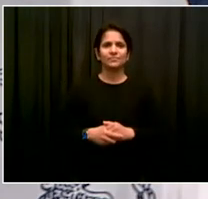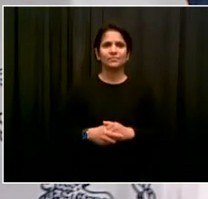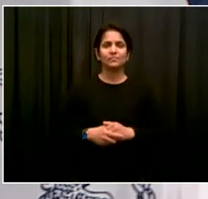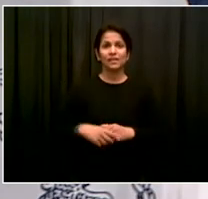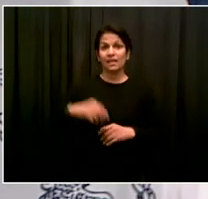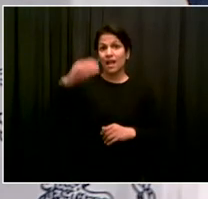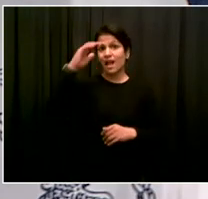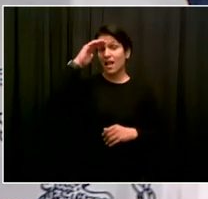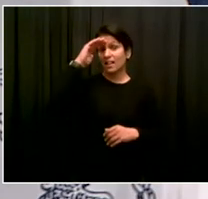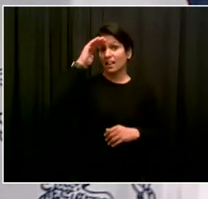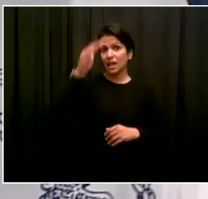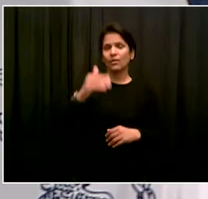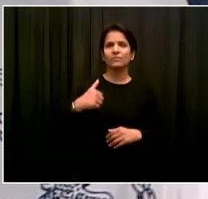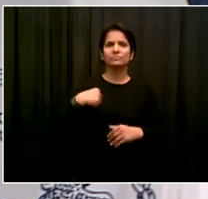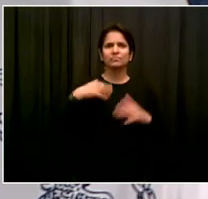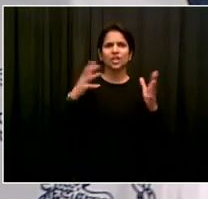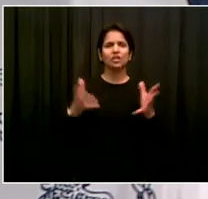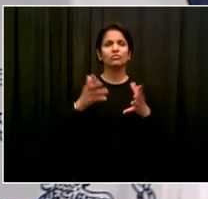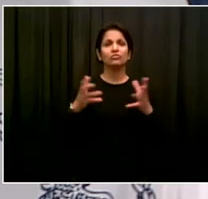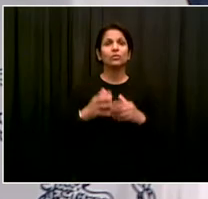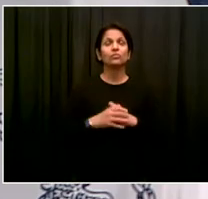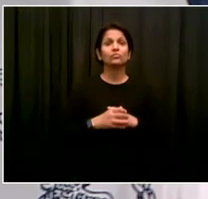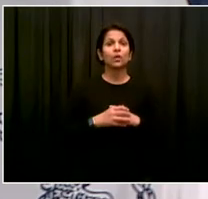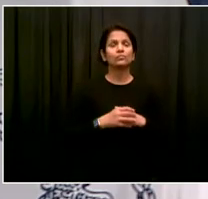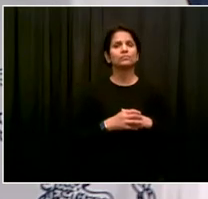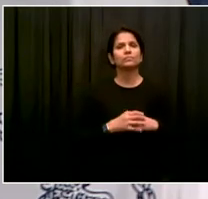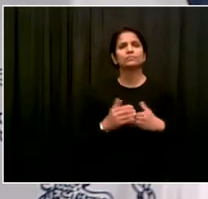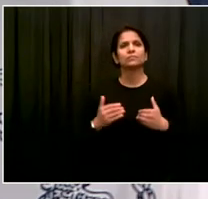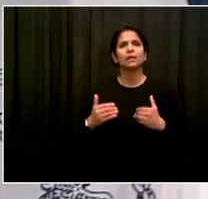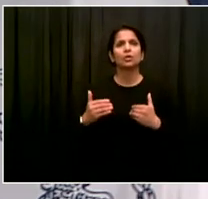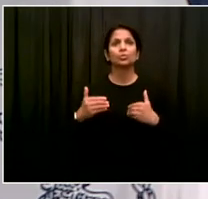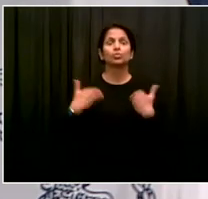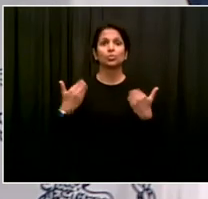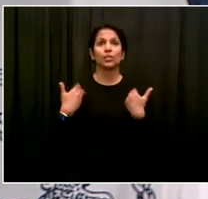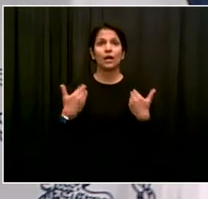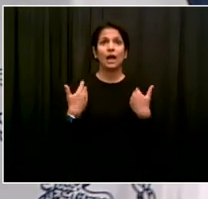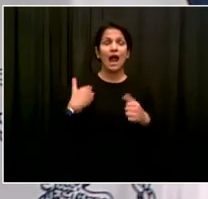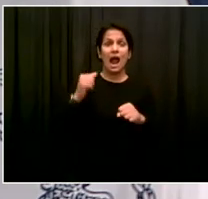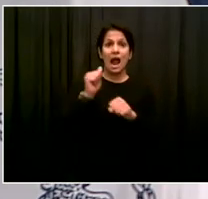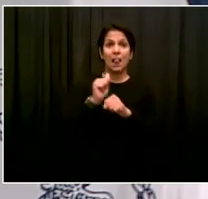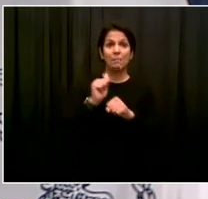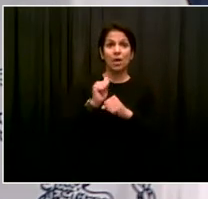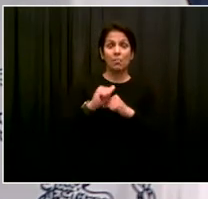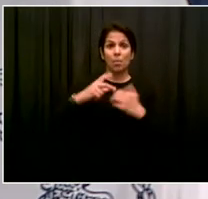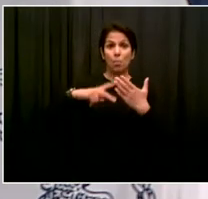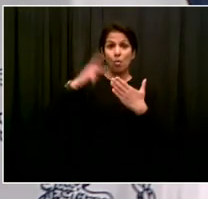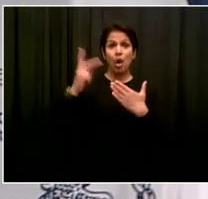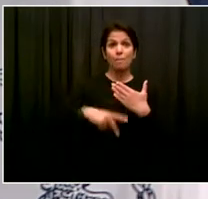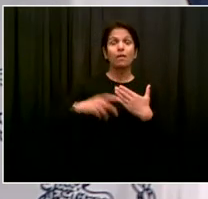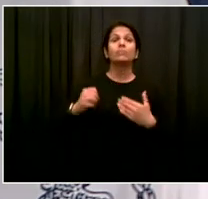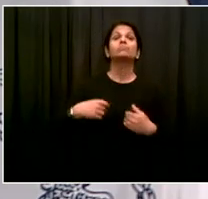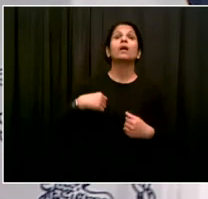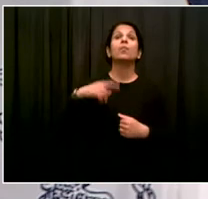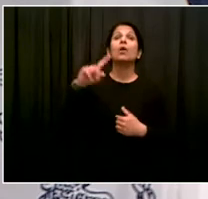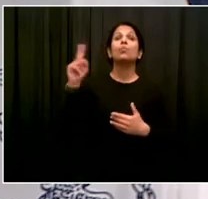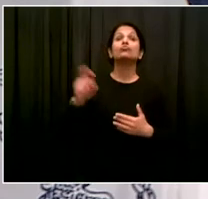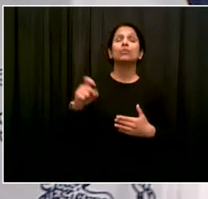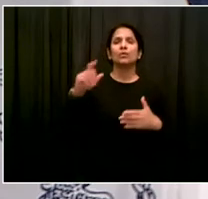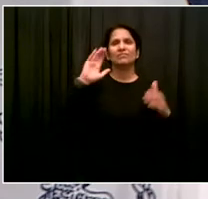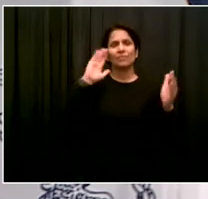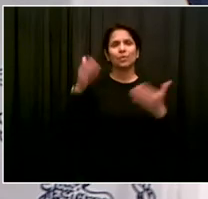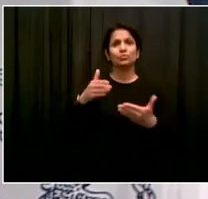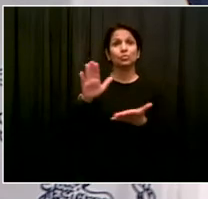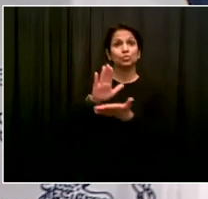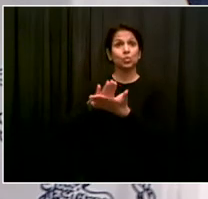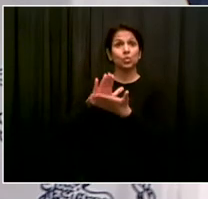but my question is specifically geared to students within District 75 who have varying challenges, and they have